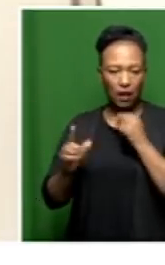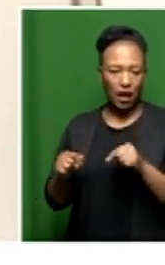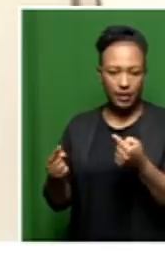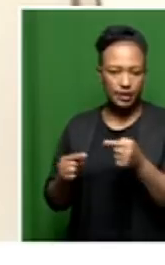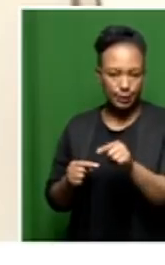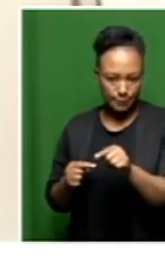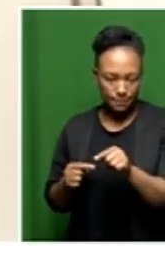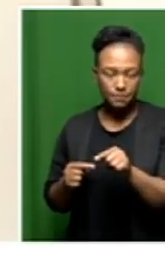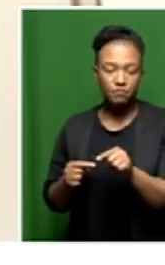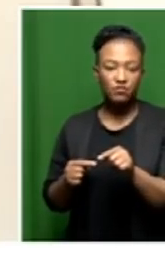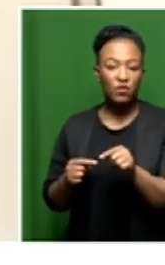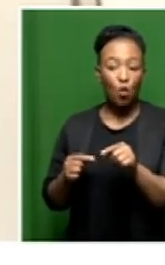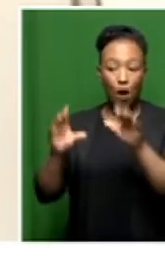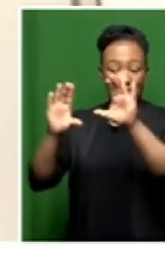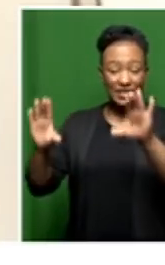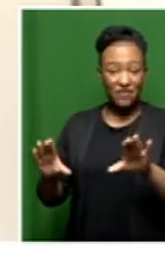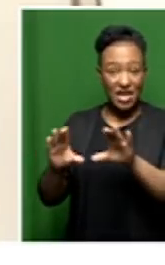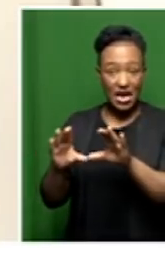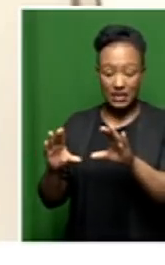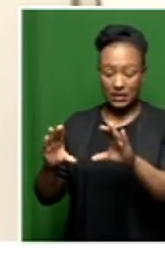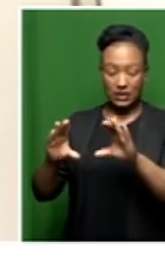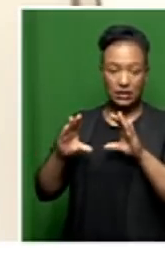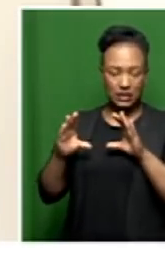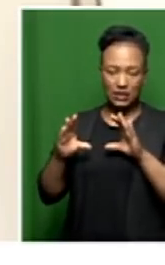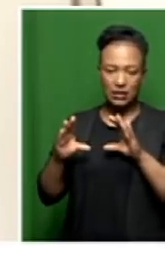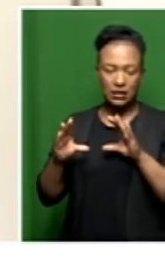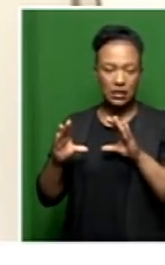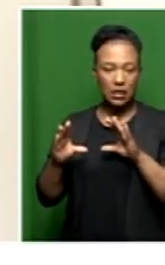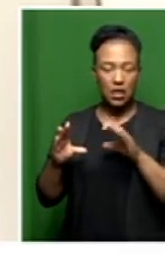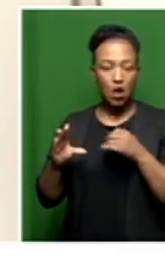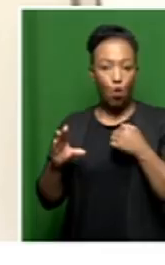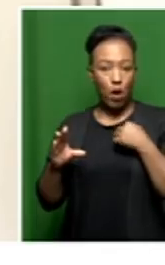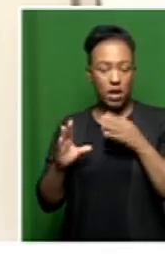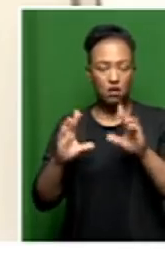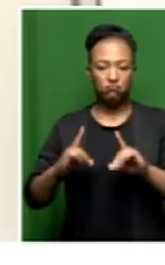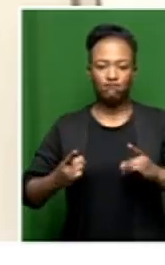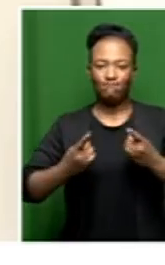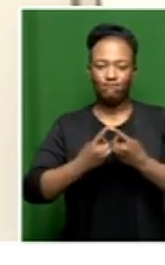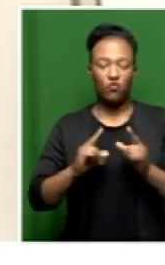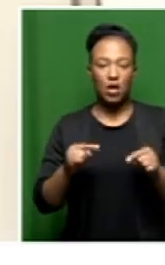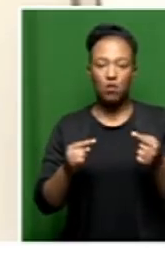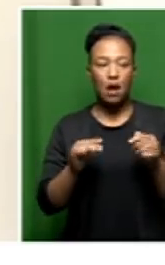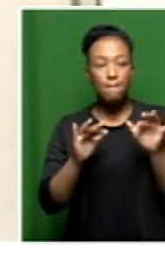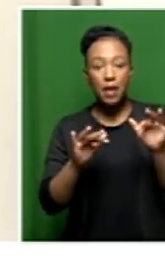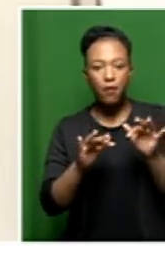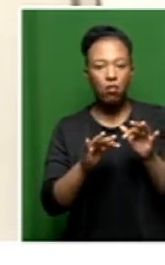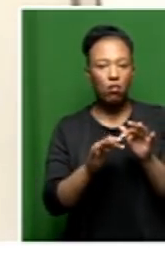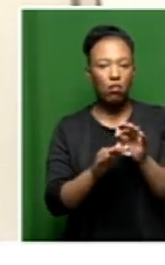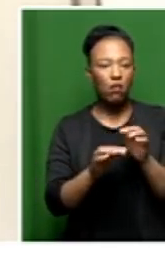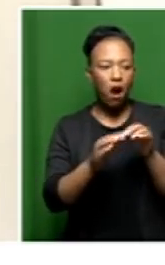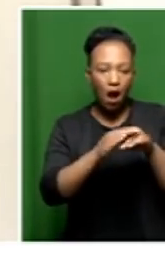that without that, as a department, we cannot take the risk of bringing in people